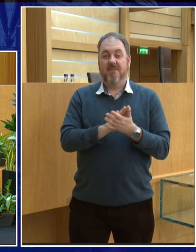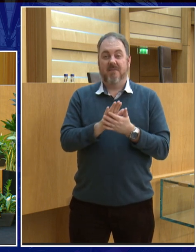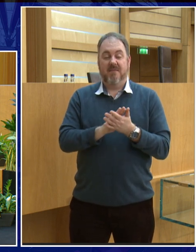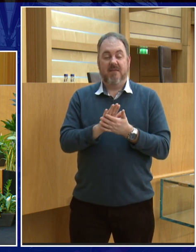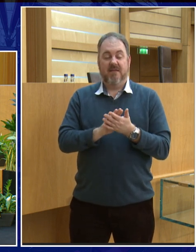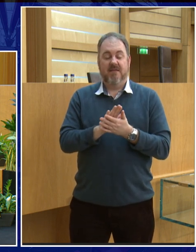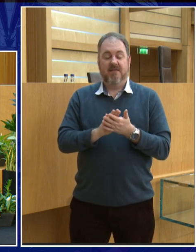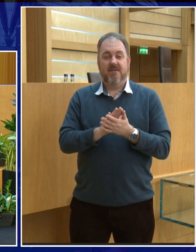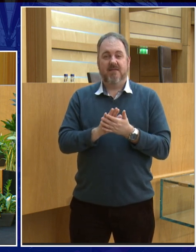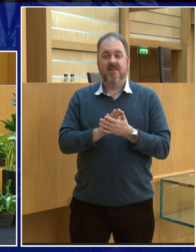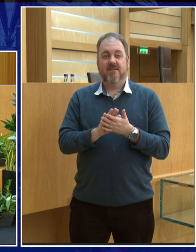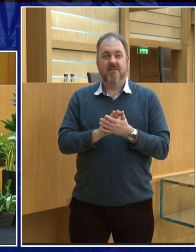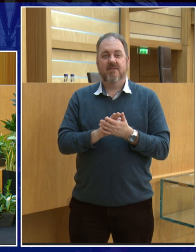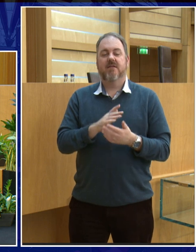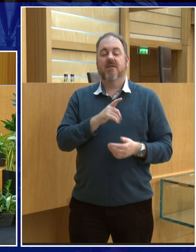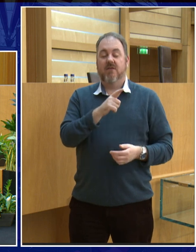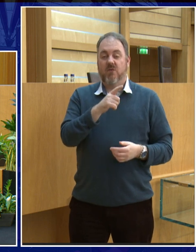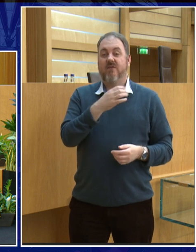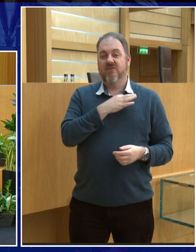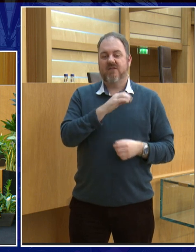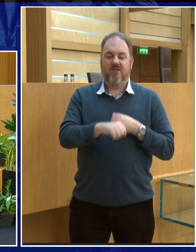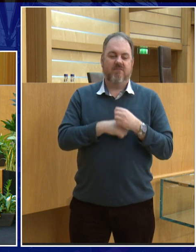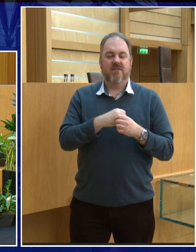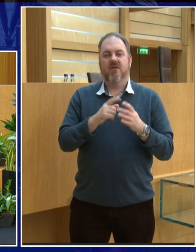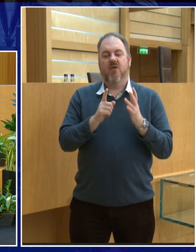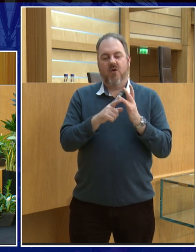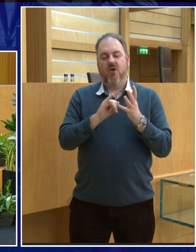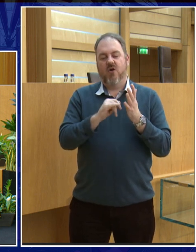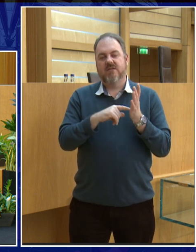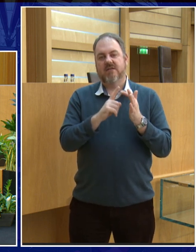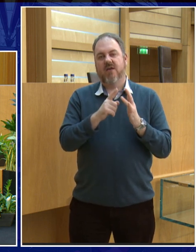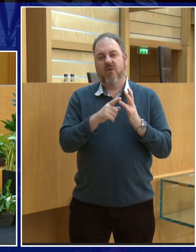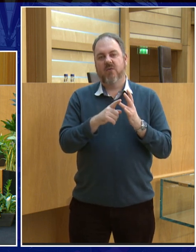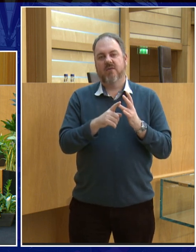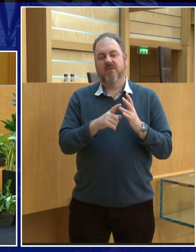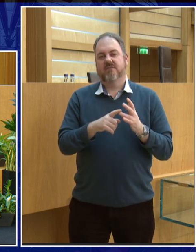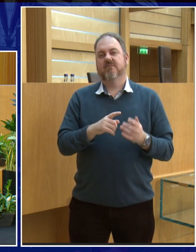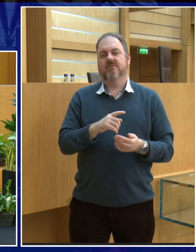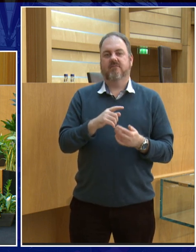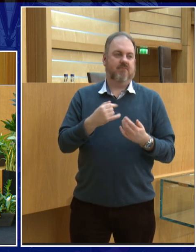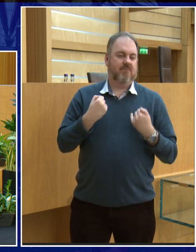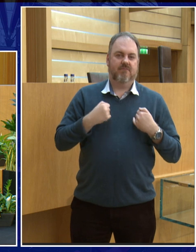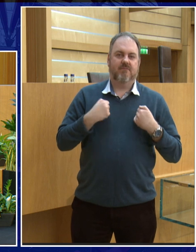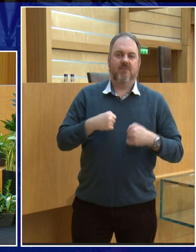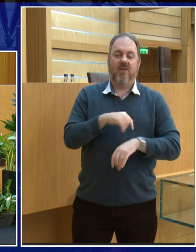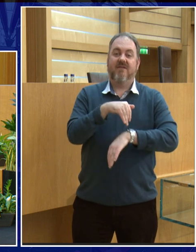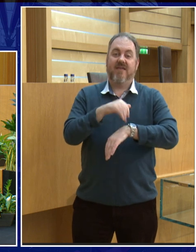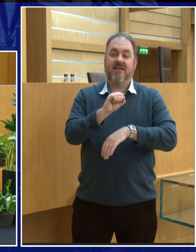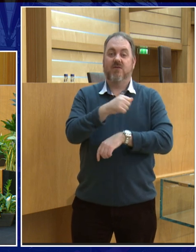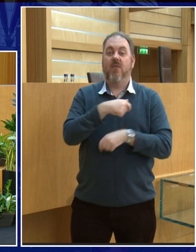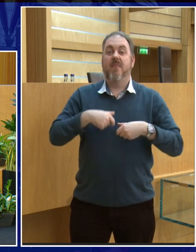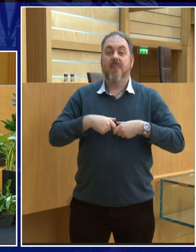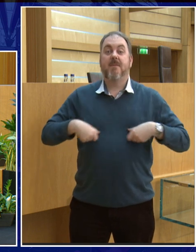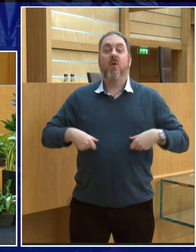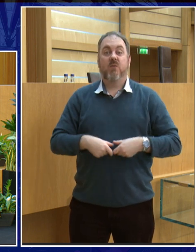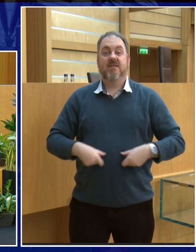Earth. Because people here on Earth can get osteoporosis. And by studying astronauts and seeing how the calcium comes out of their bones, we can get a better understanding of how we can